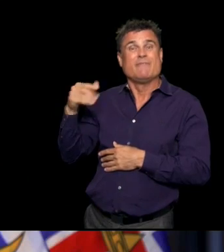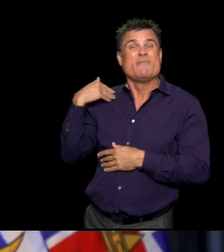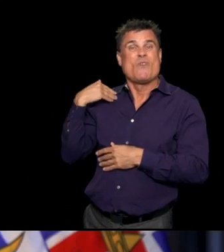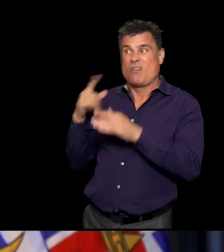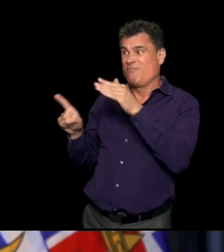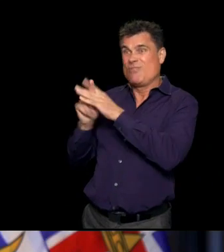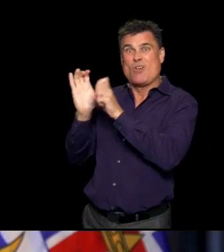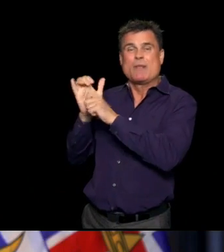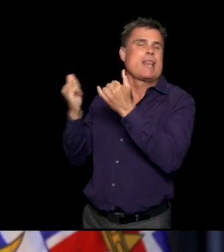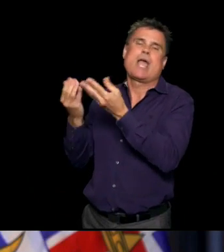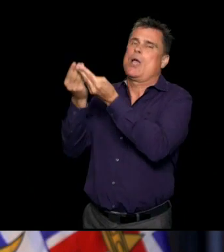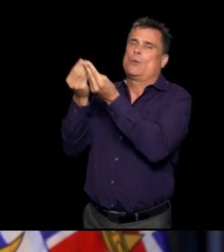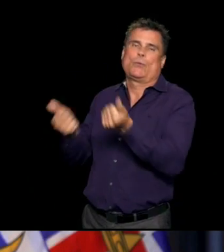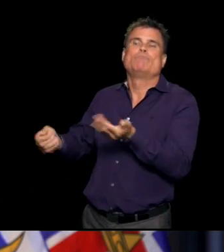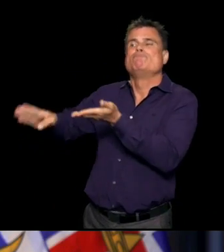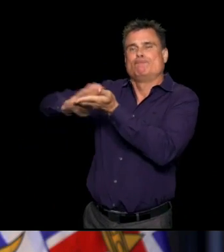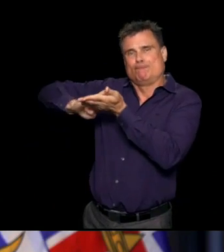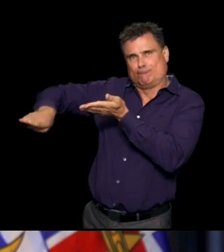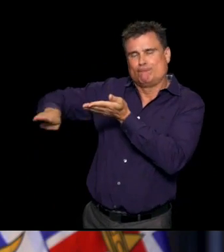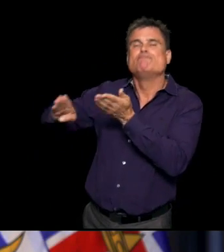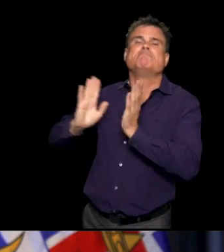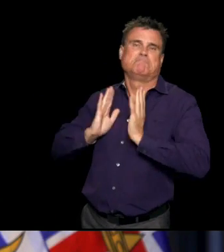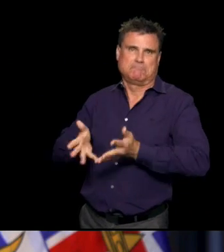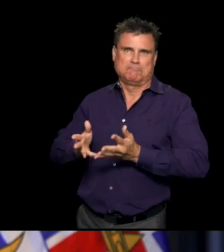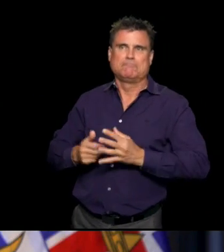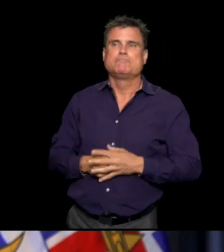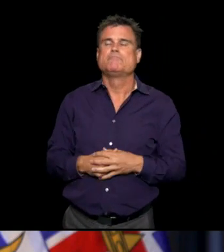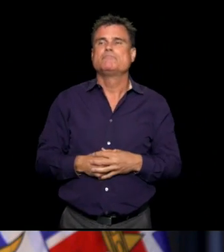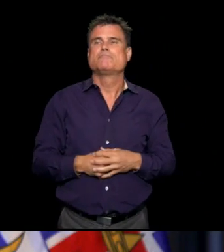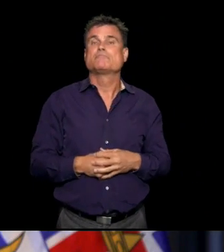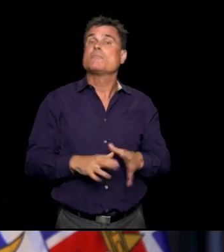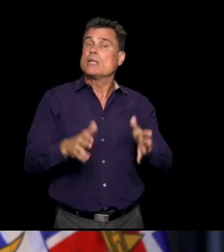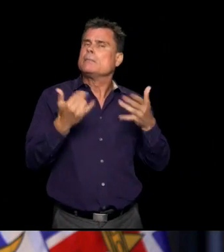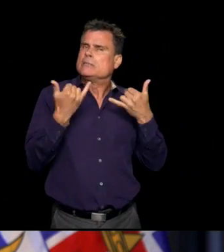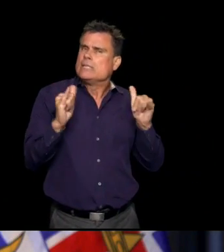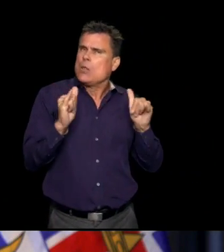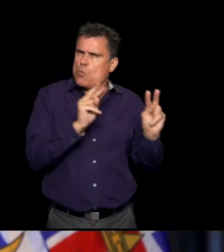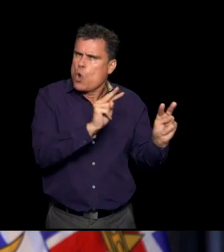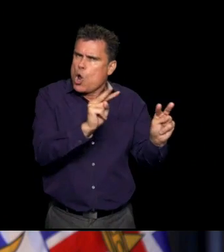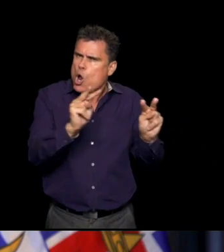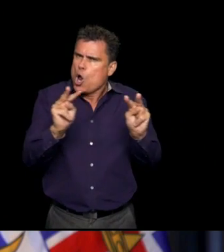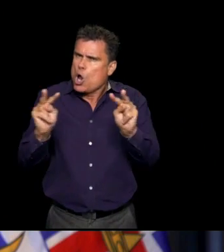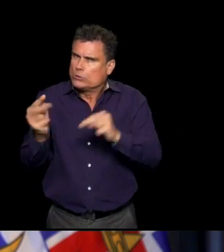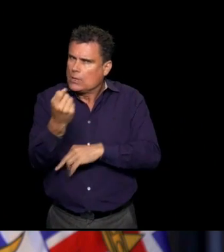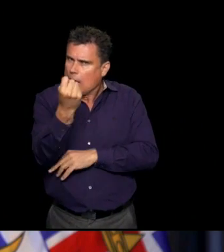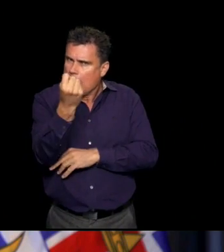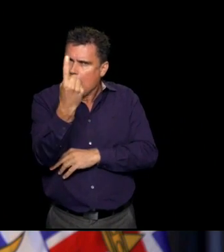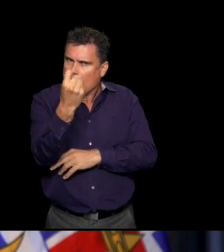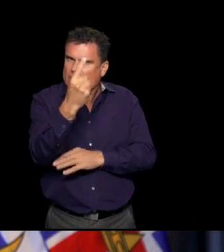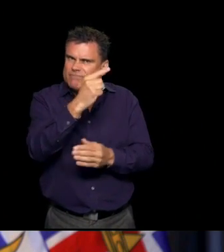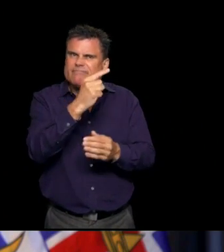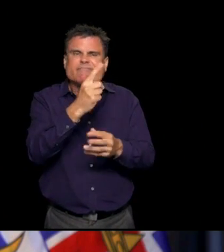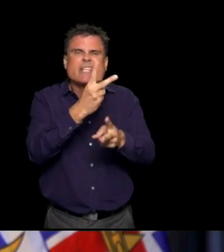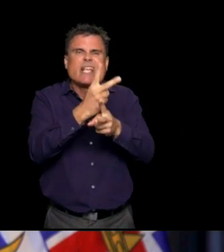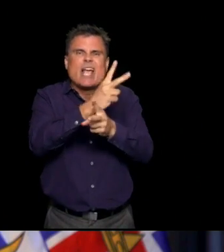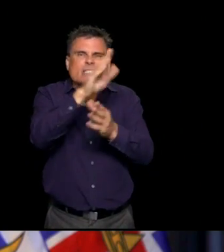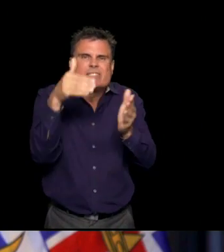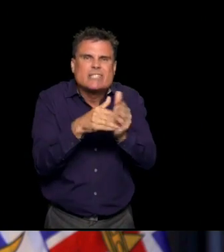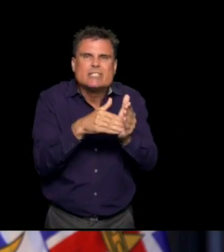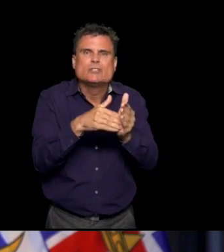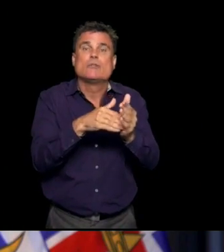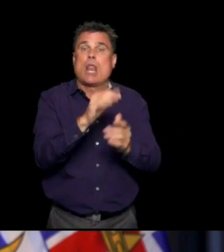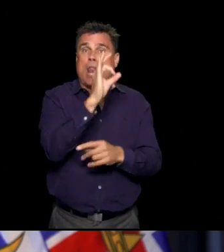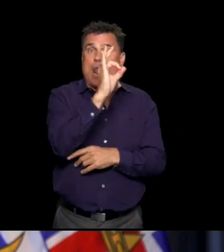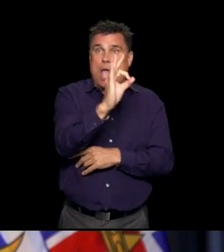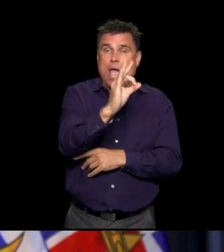acute care hospitals or independent living homes in B.C. with active outbreaks for